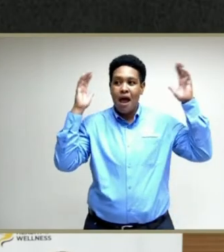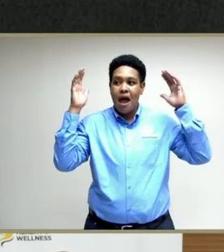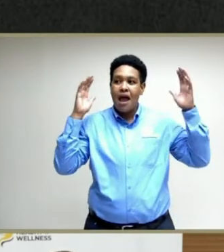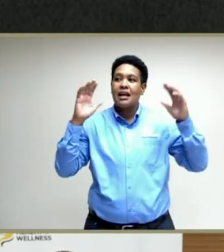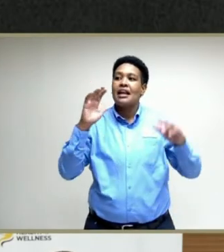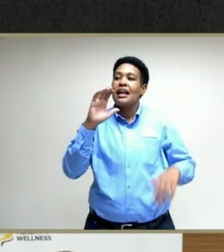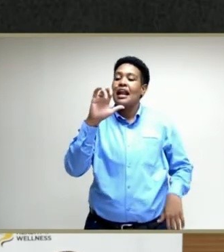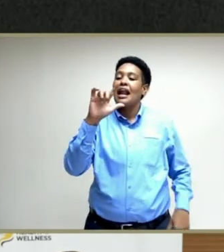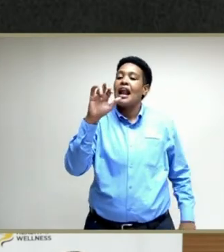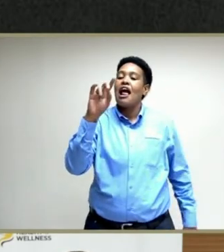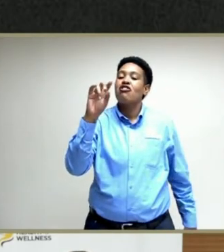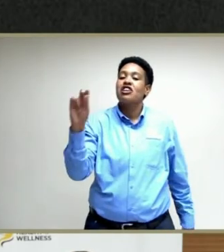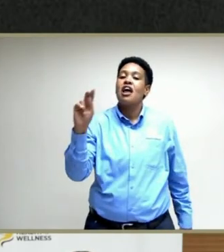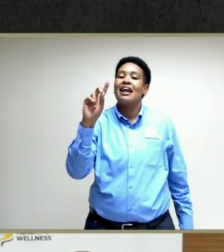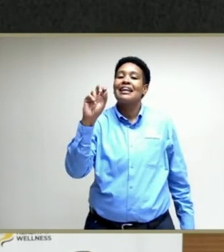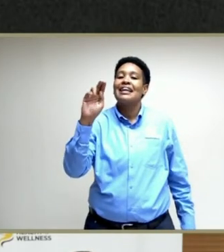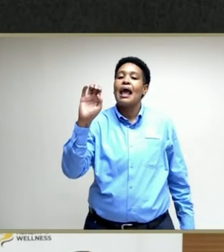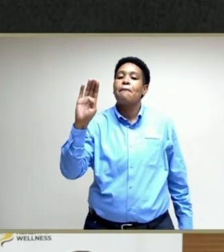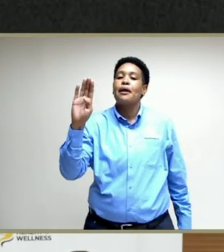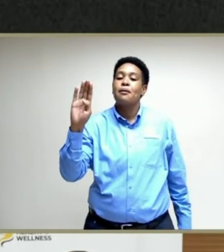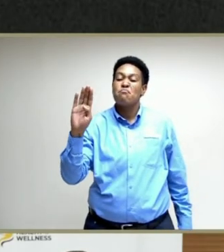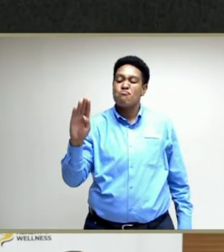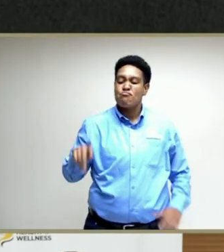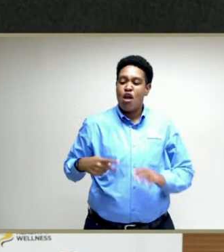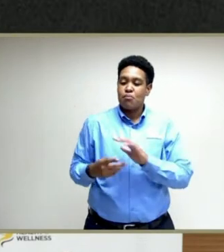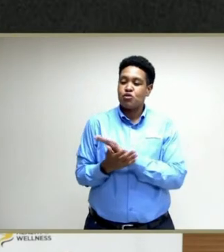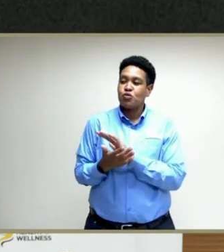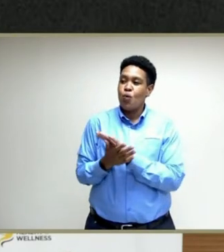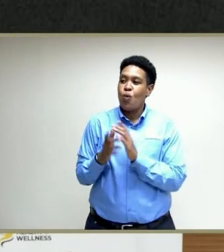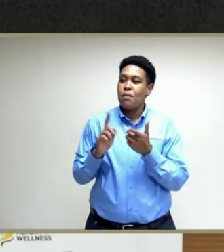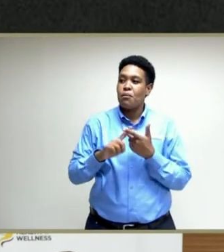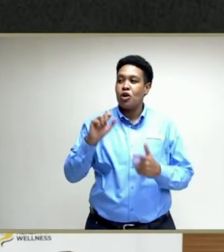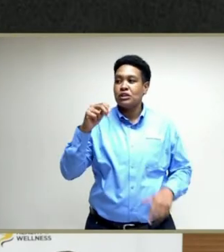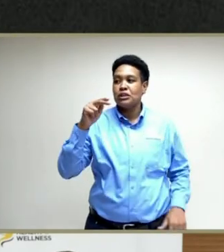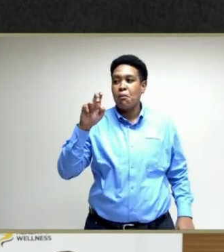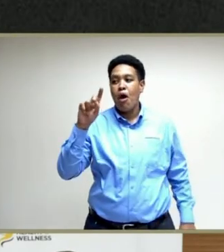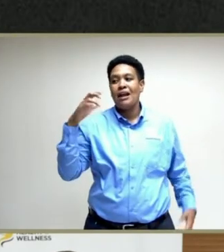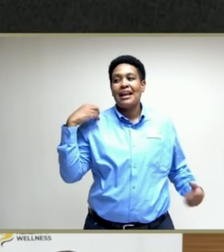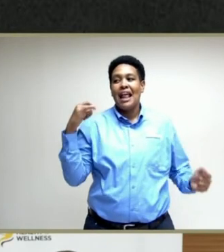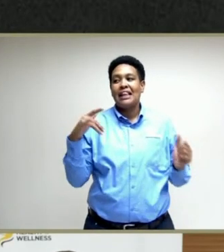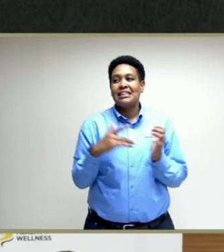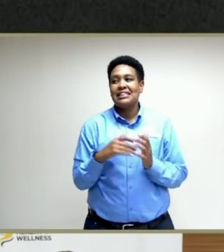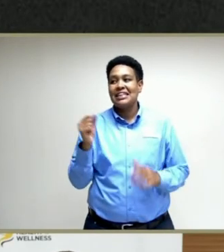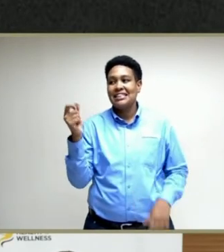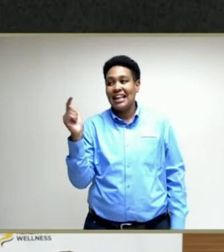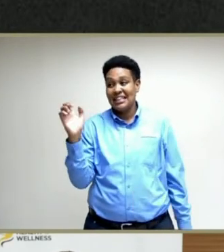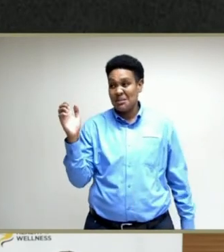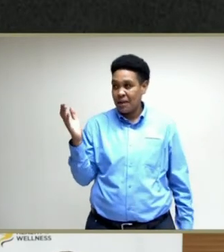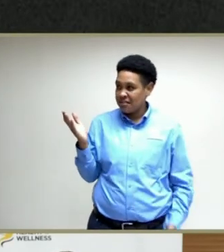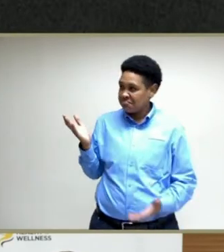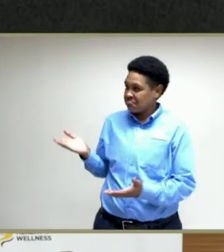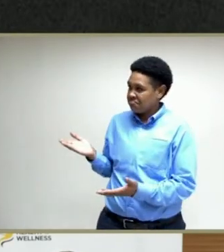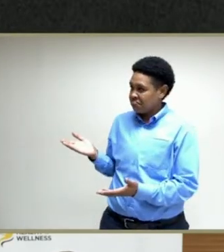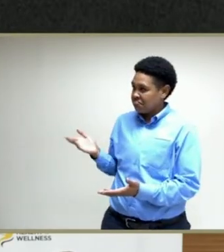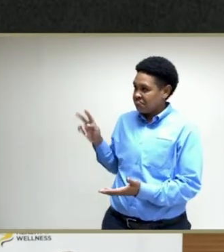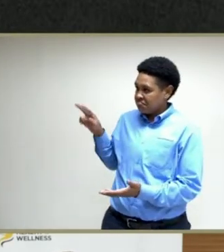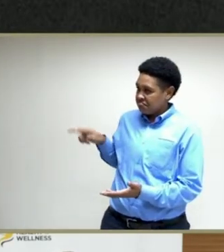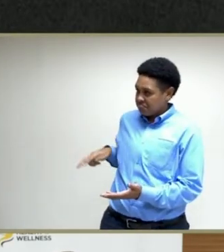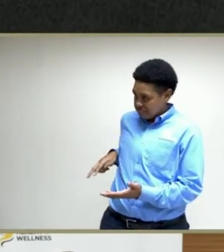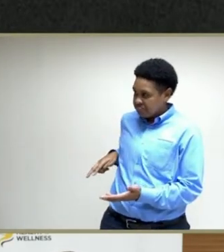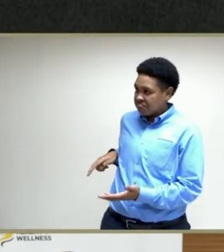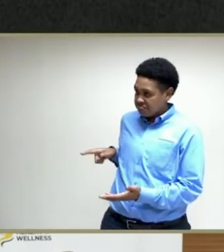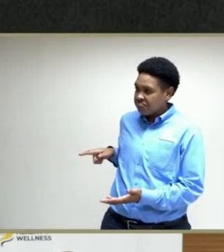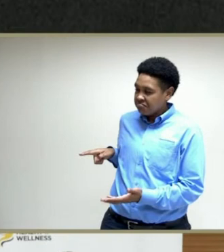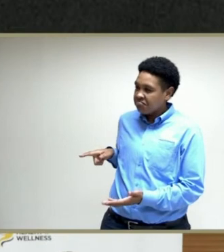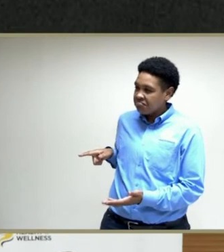Clarendon, Denbigh Primary School, and Spaulding Health Center. St. Elizabeth, Barbary Hall Community Center, Santa Cruz